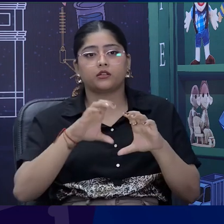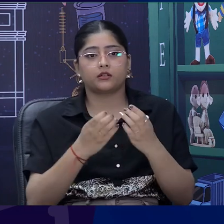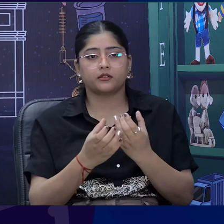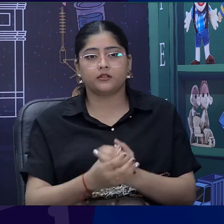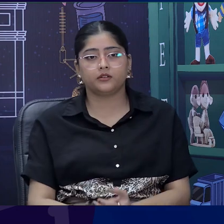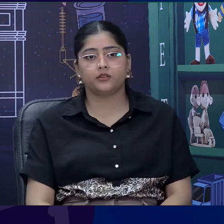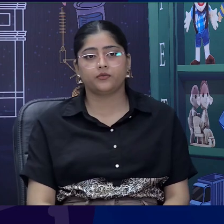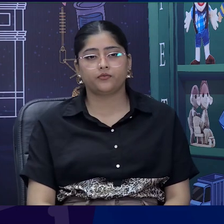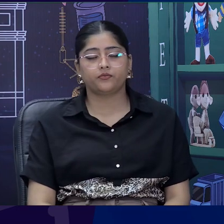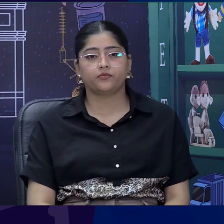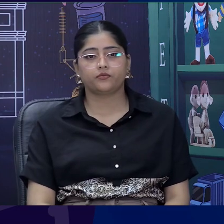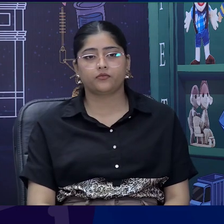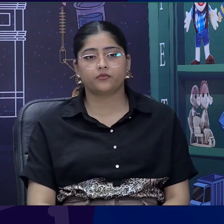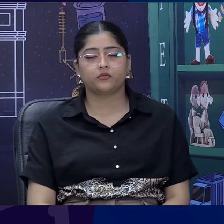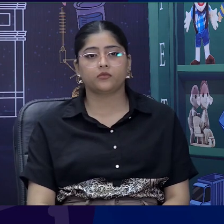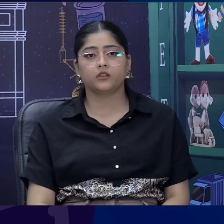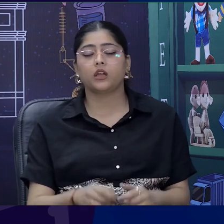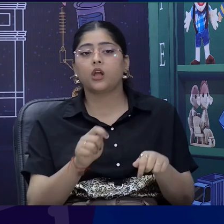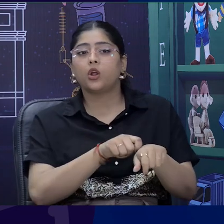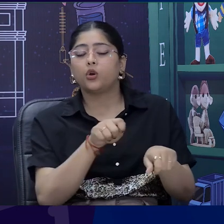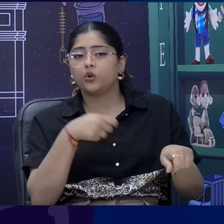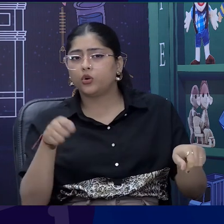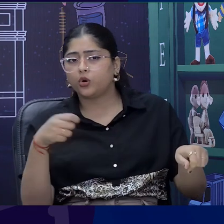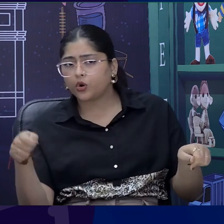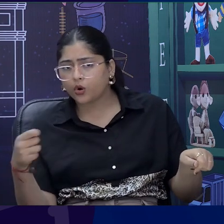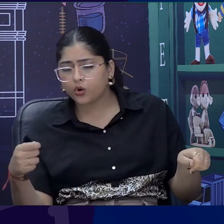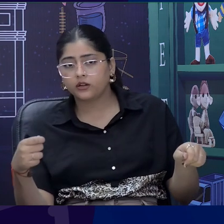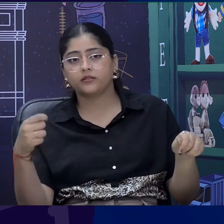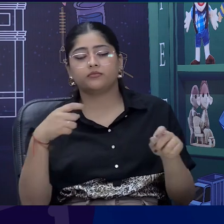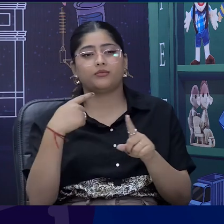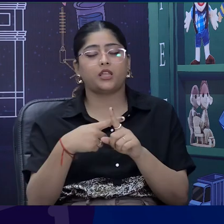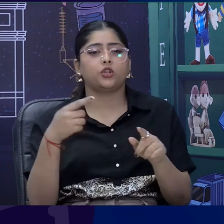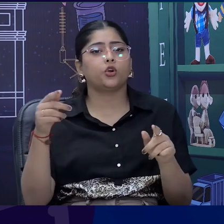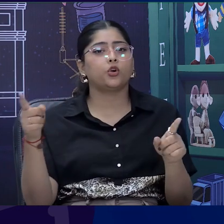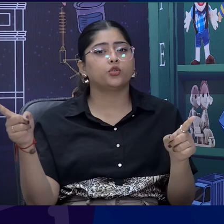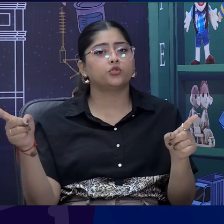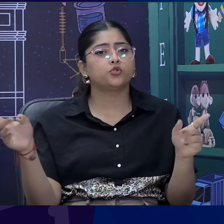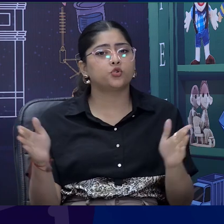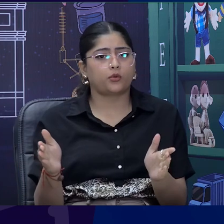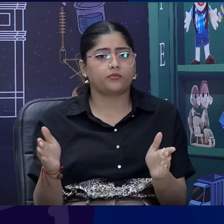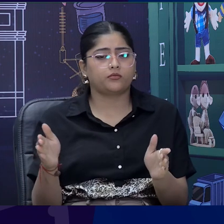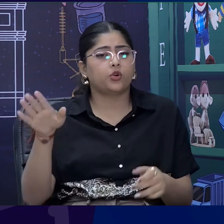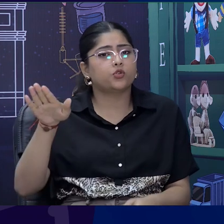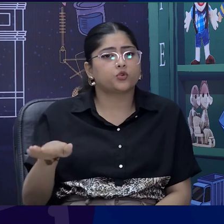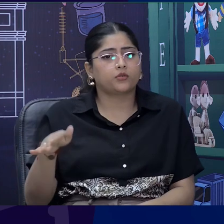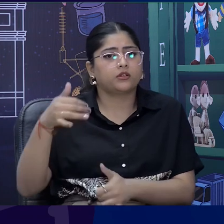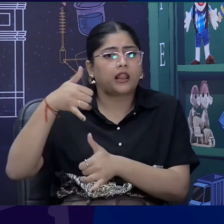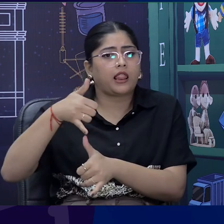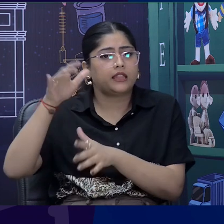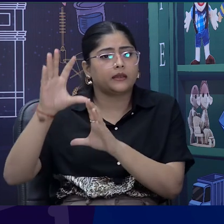Like long and short. How can we show them long and short? Long stick,